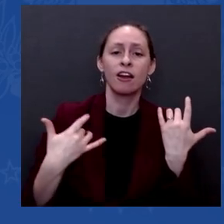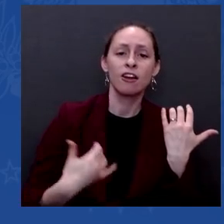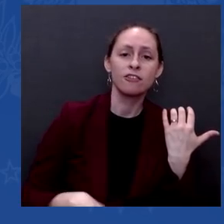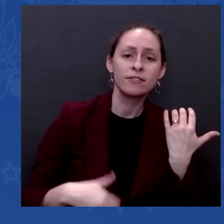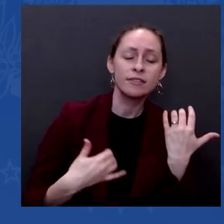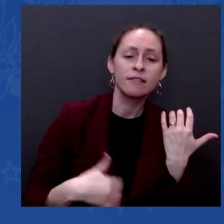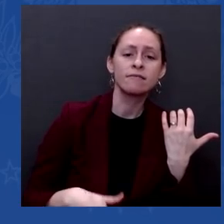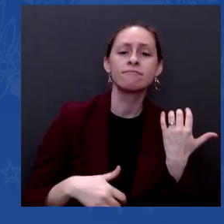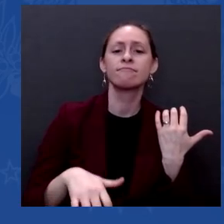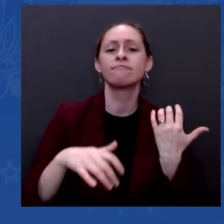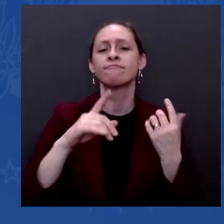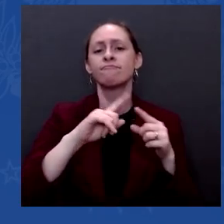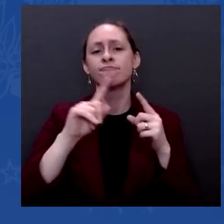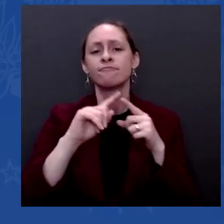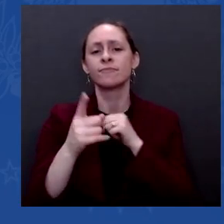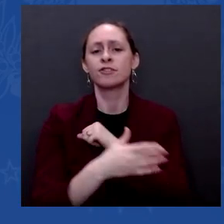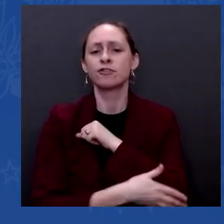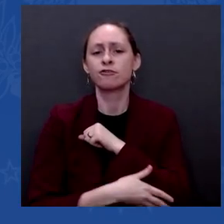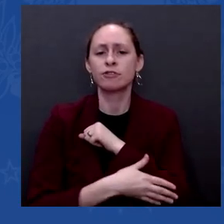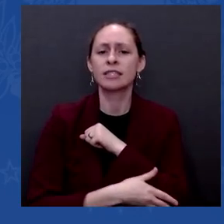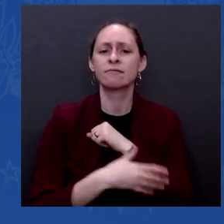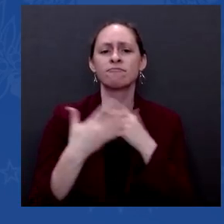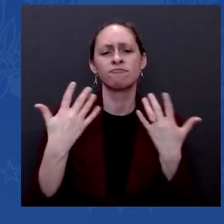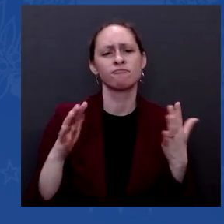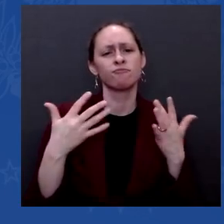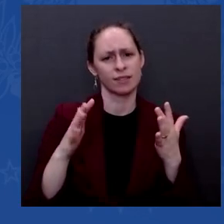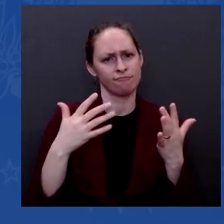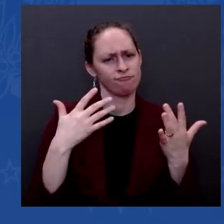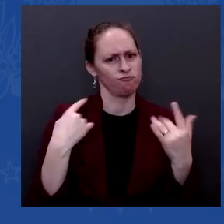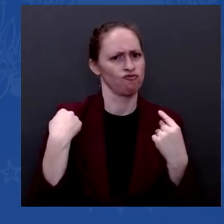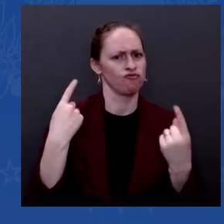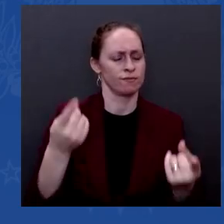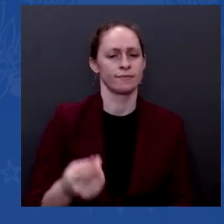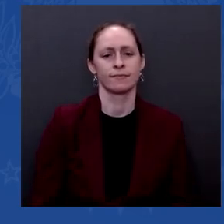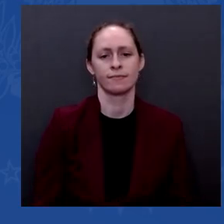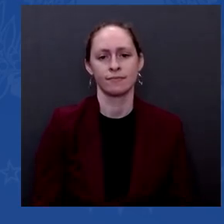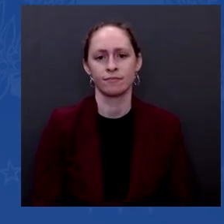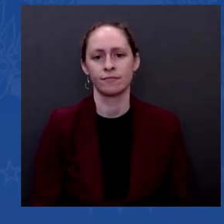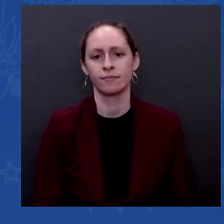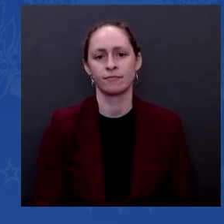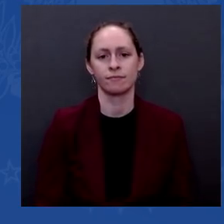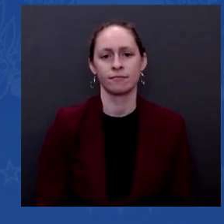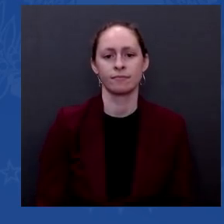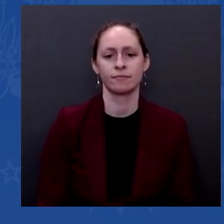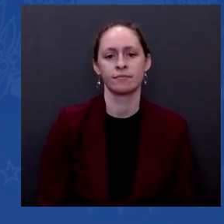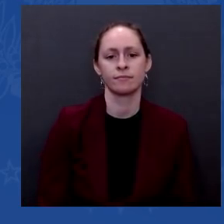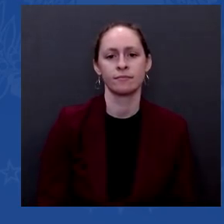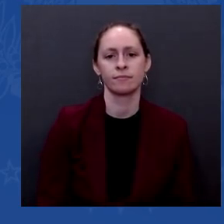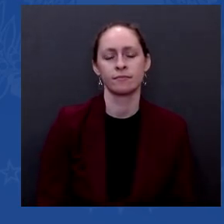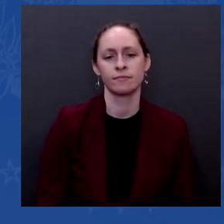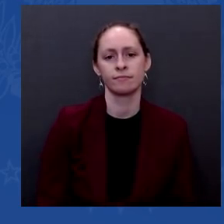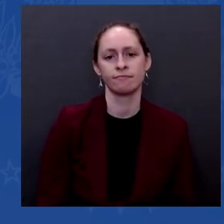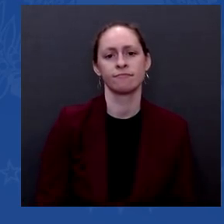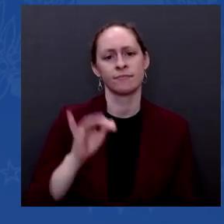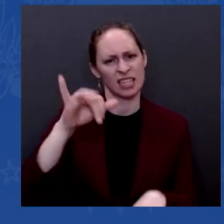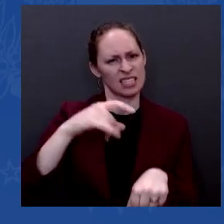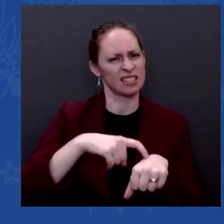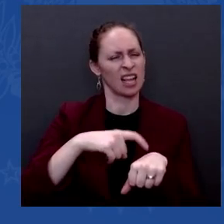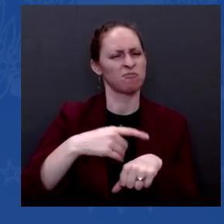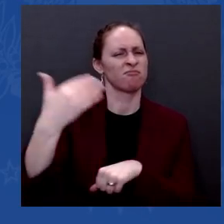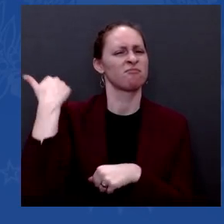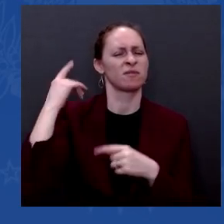speech a while ago when I was vice president saying that if we were smart,